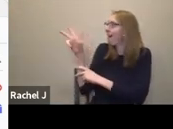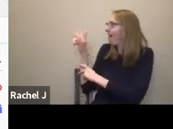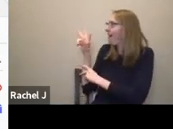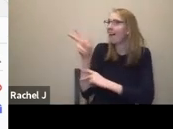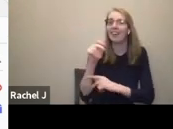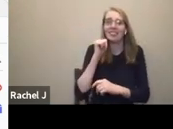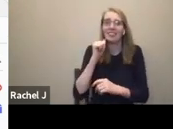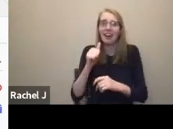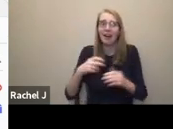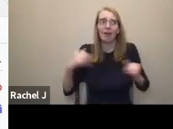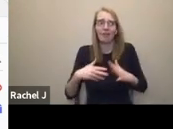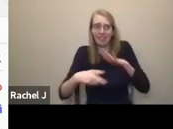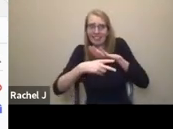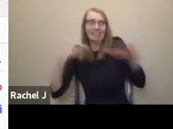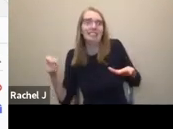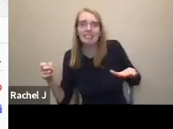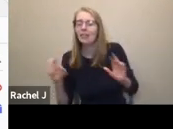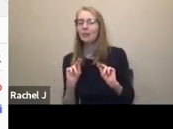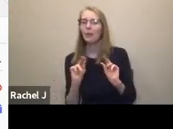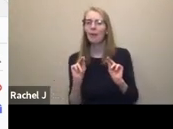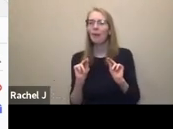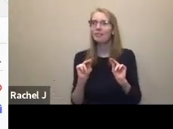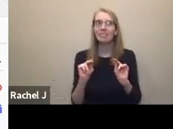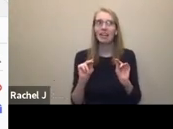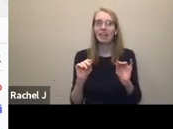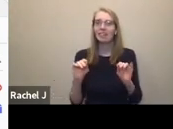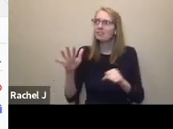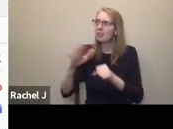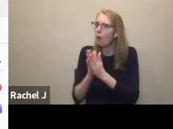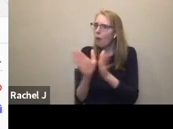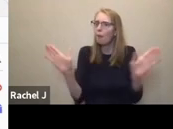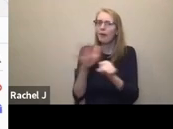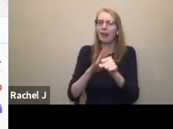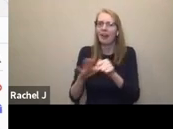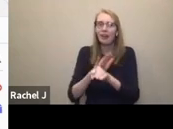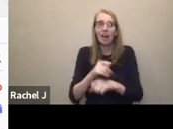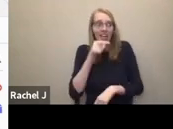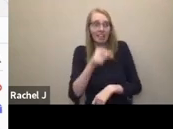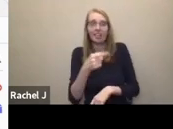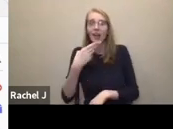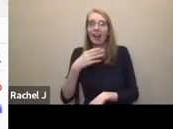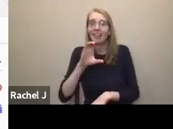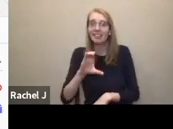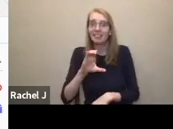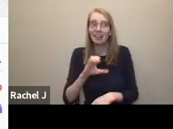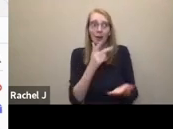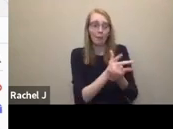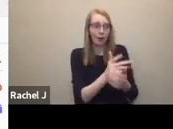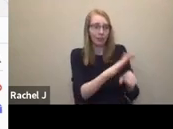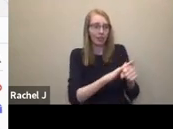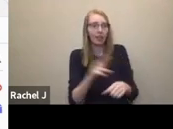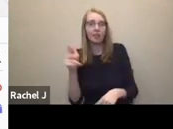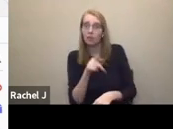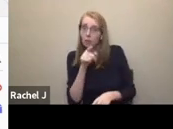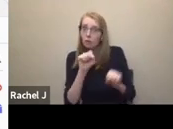the, here's the accessible handy, sorry, the handicap parking spaces. And here's so here's where you can park. And you know, we're walking